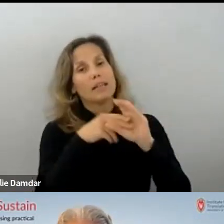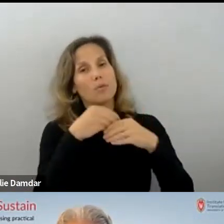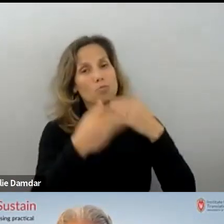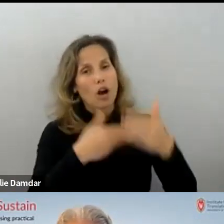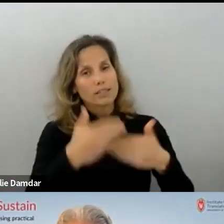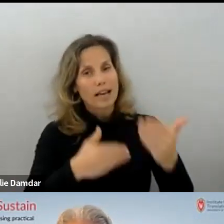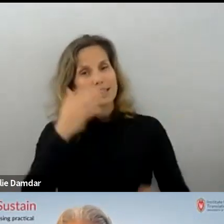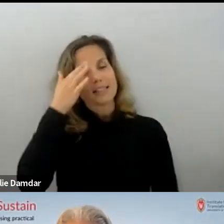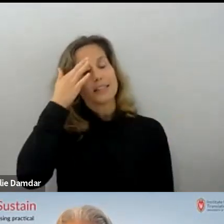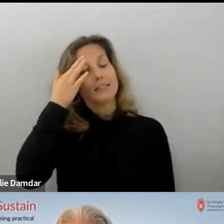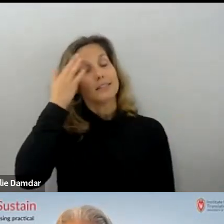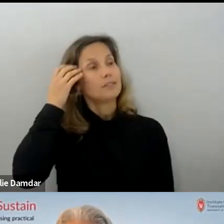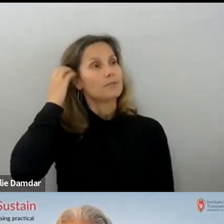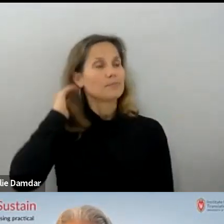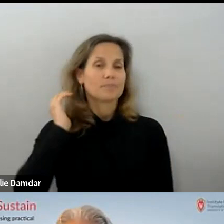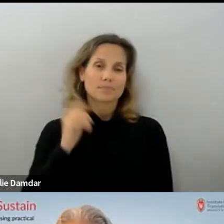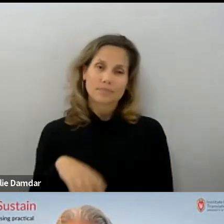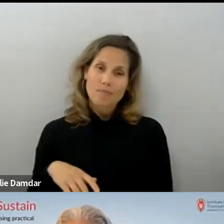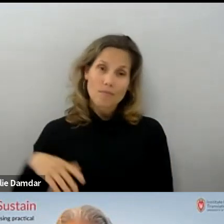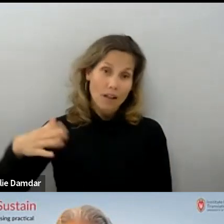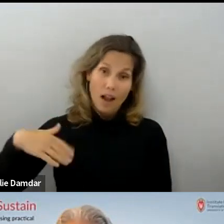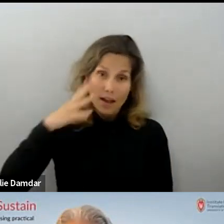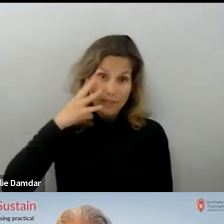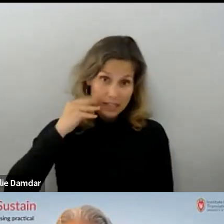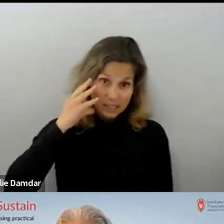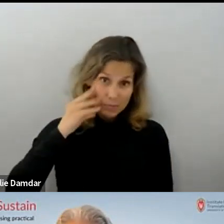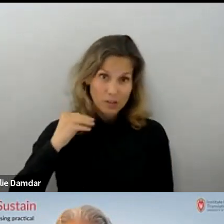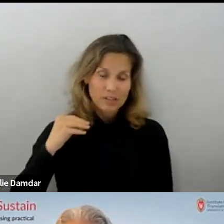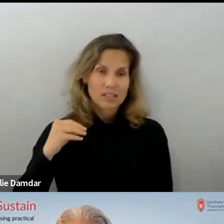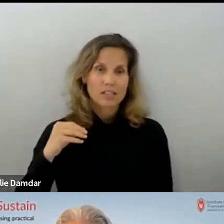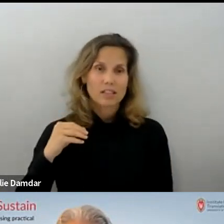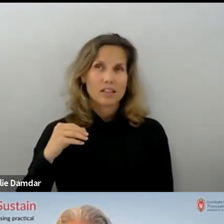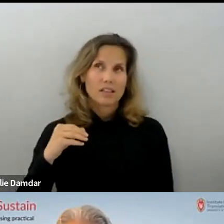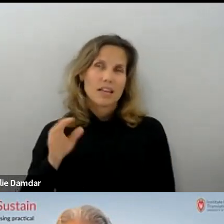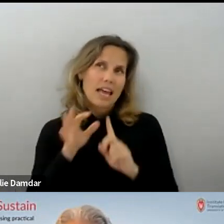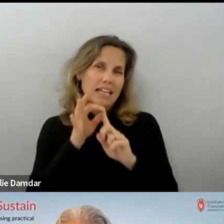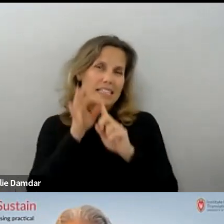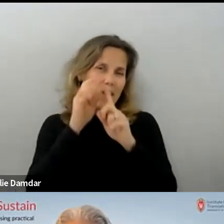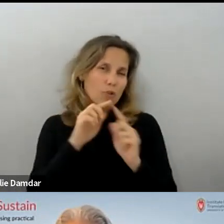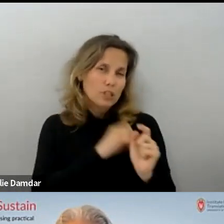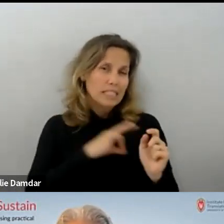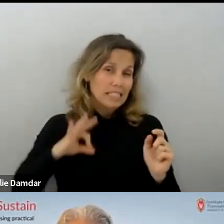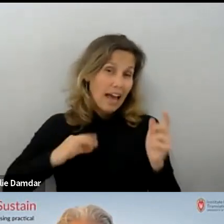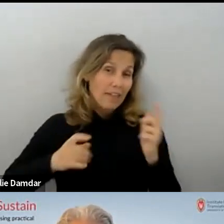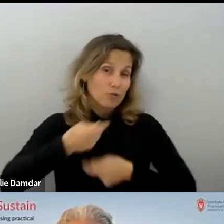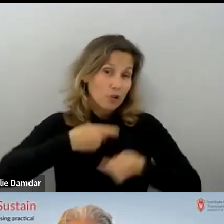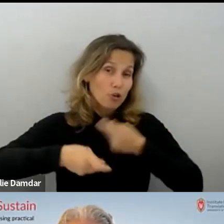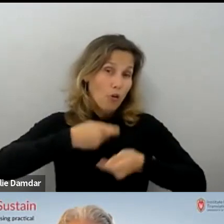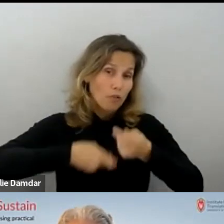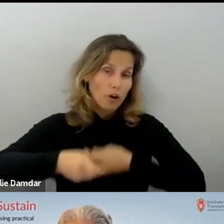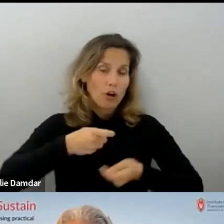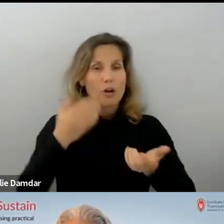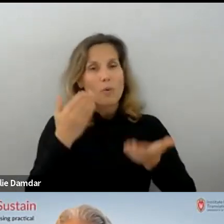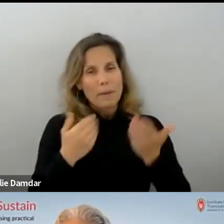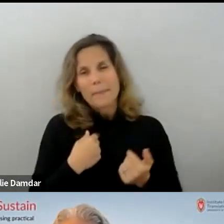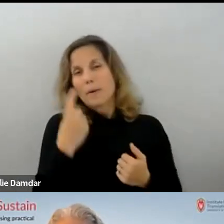I haven't experienced necessarily with the exception of dealing with staff turnover, where there may be a new person being